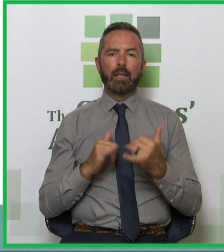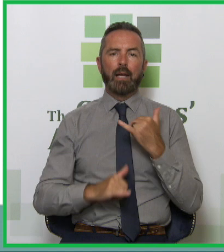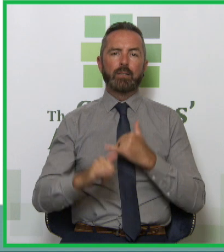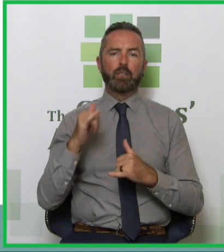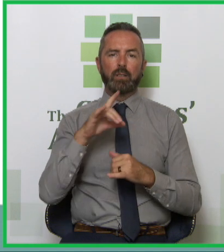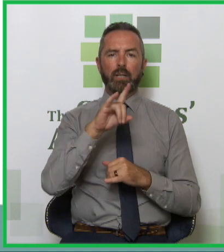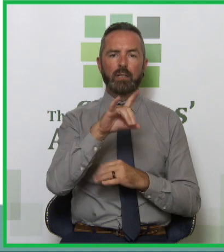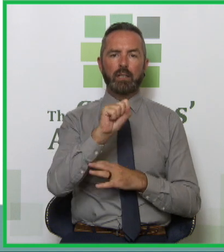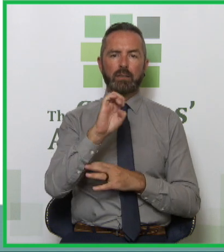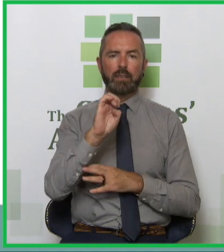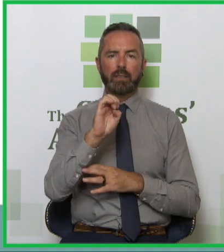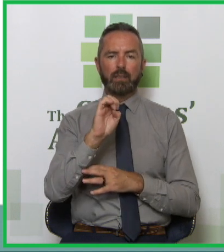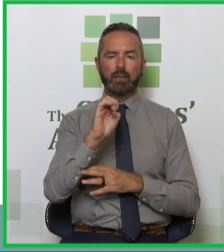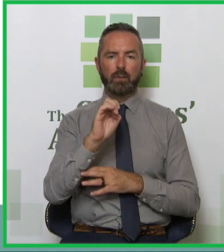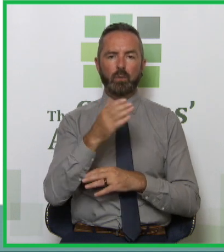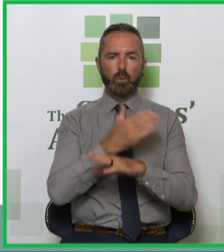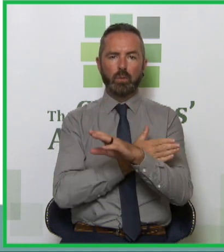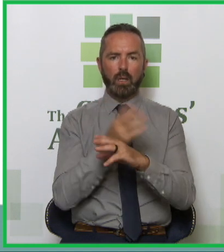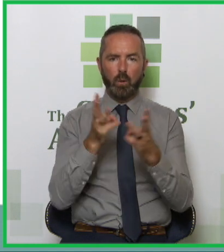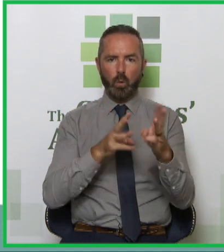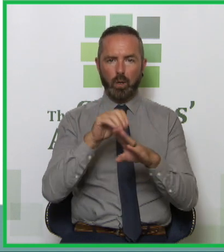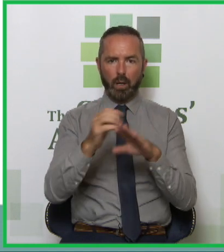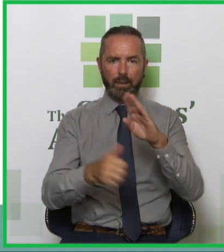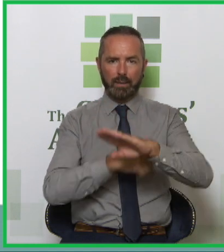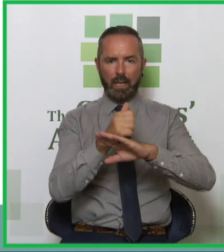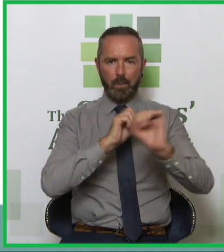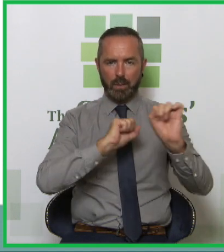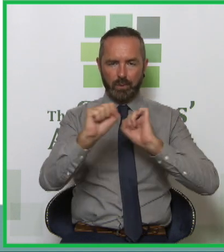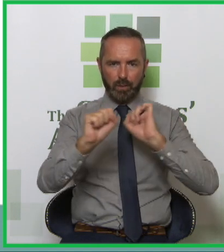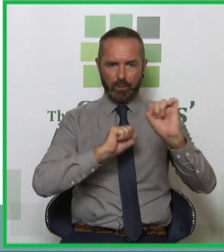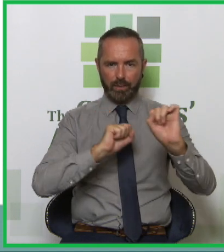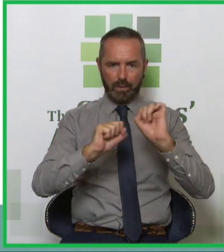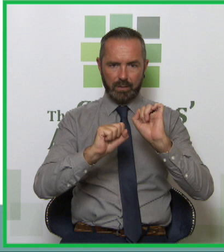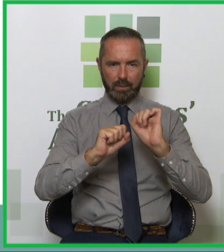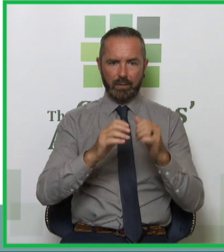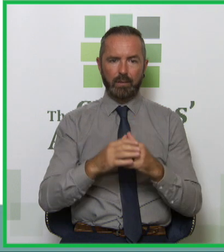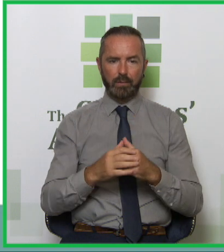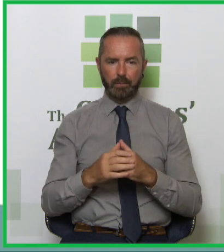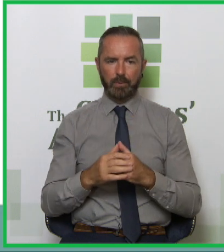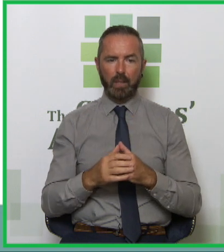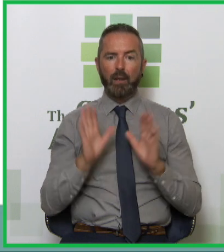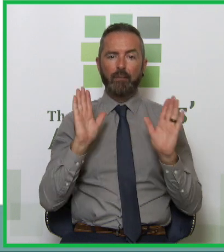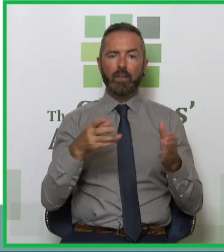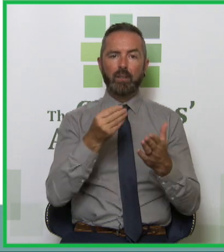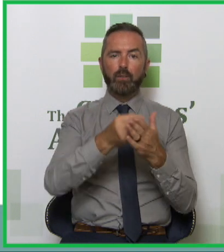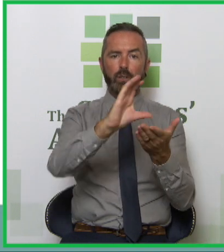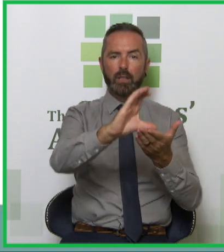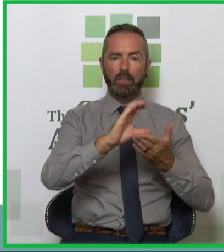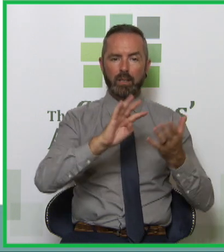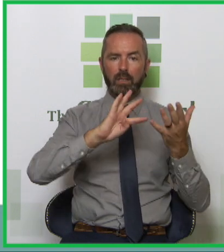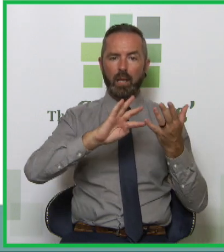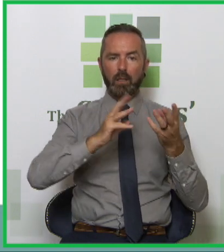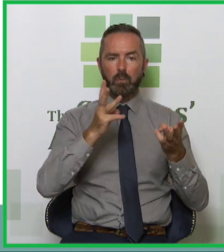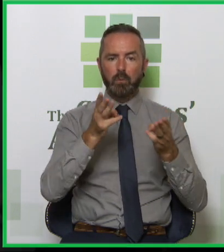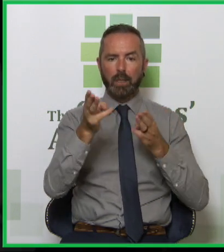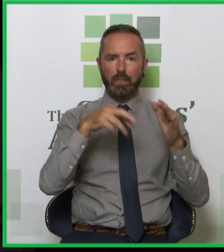began working on establishing a service in each of our community healthcare organisation areas. We secured funding for nine practitioners